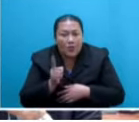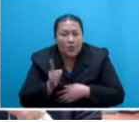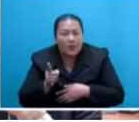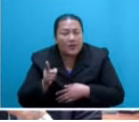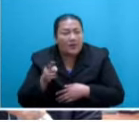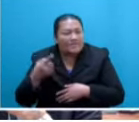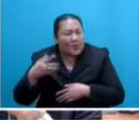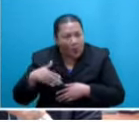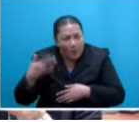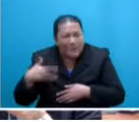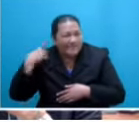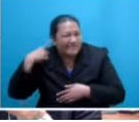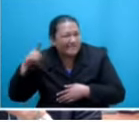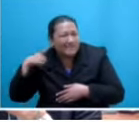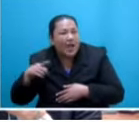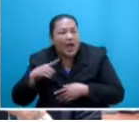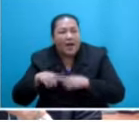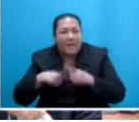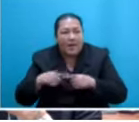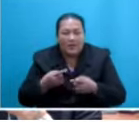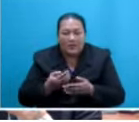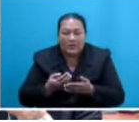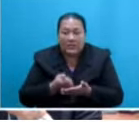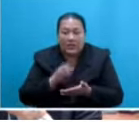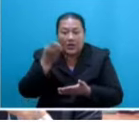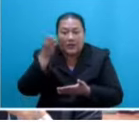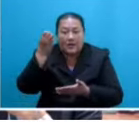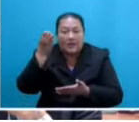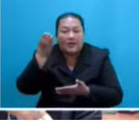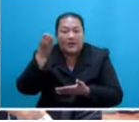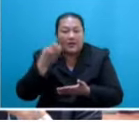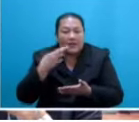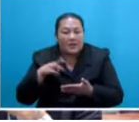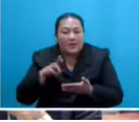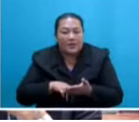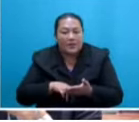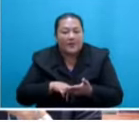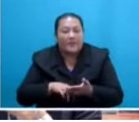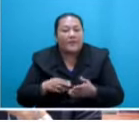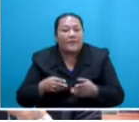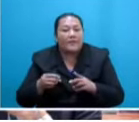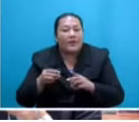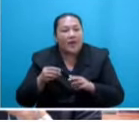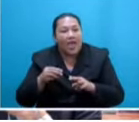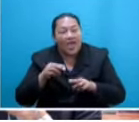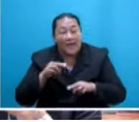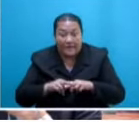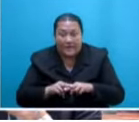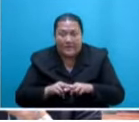the Fiji economy by the International Monetary Fund. Making a joke by defending instead of admitting its vulnerability